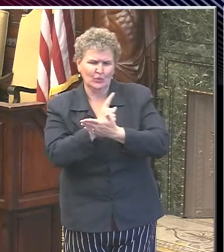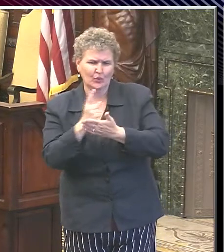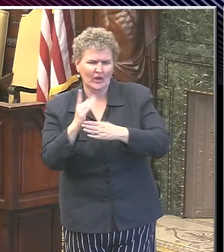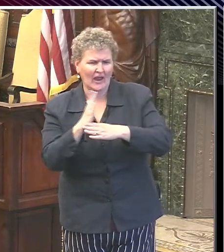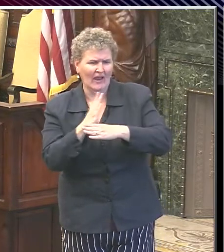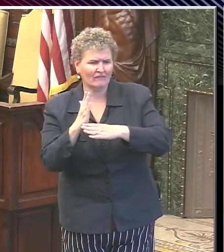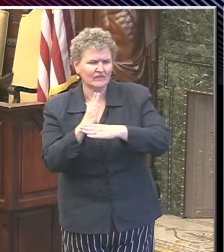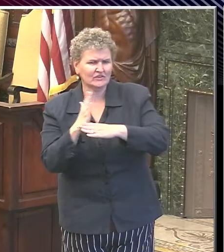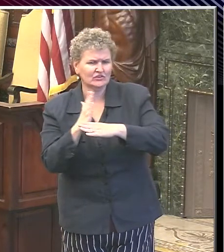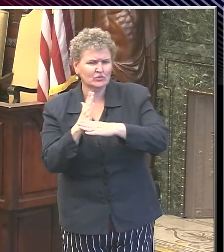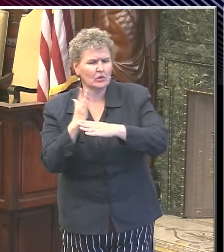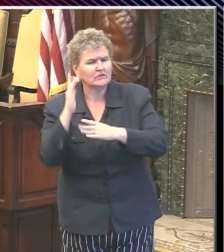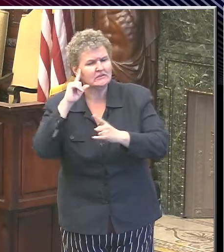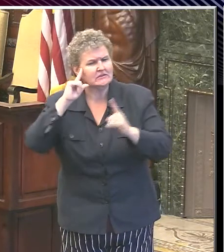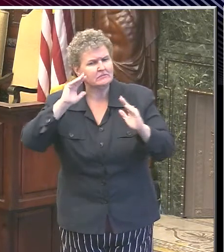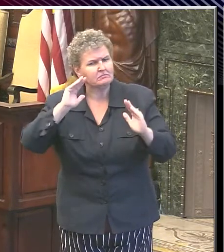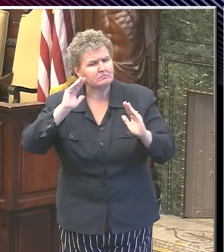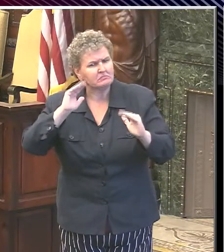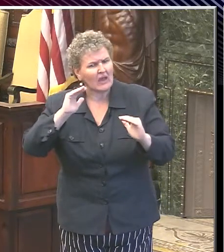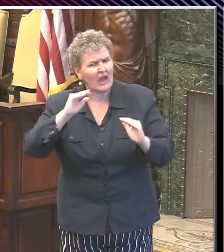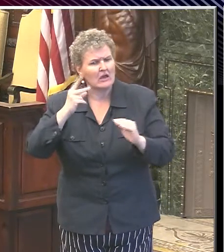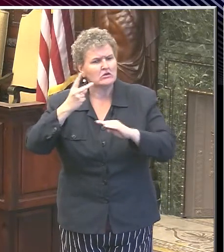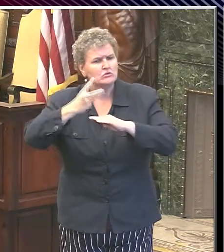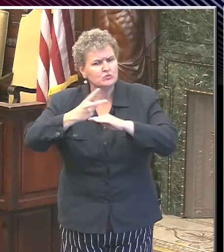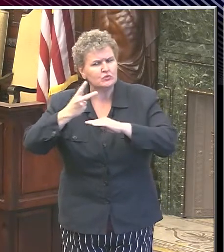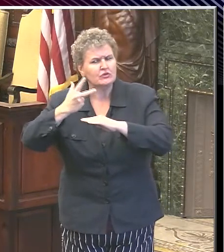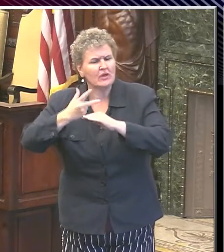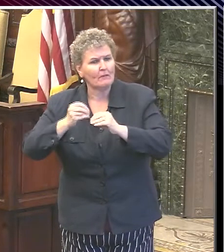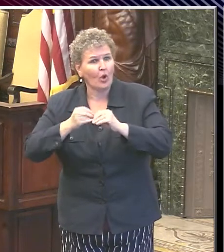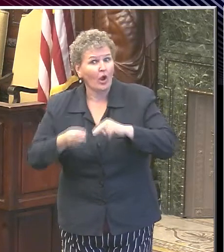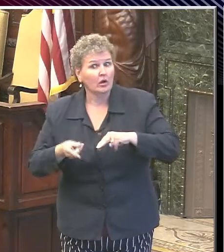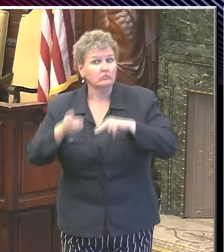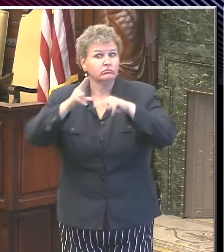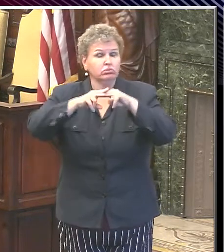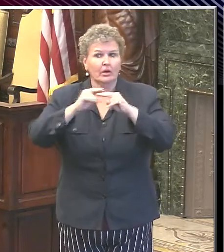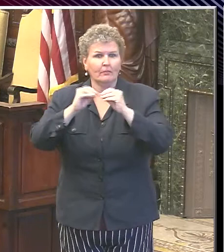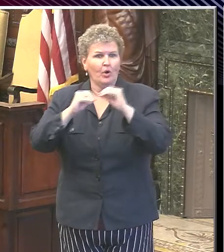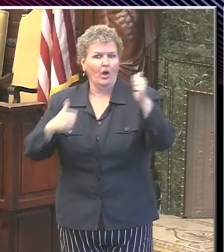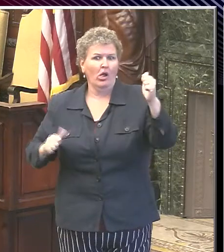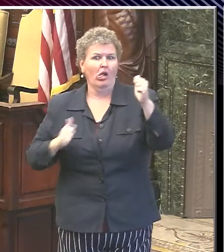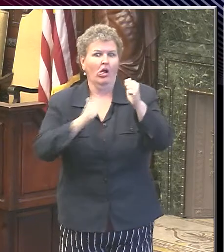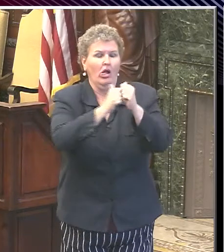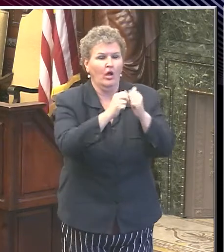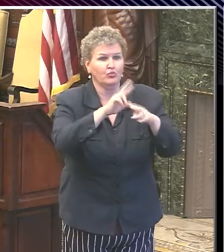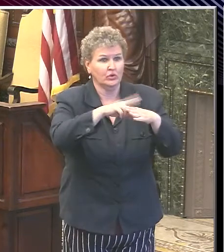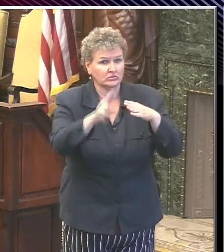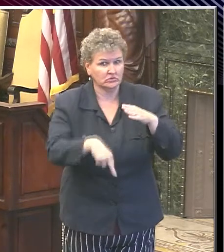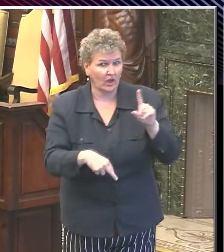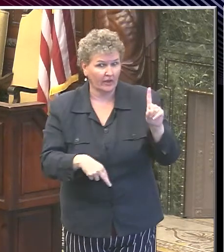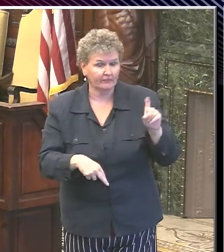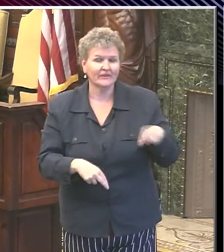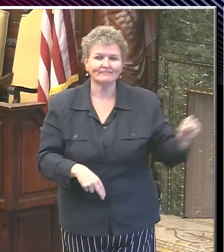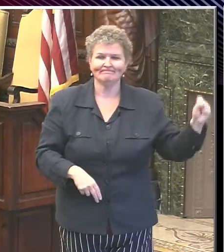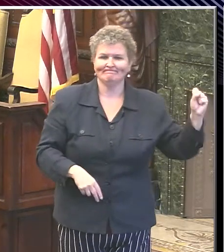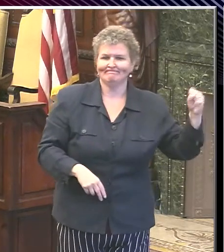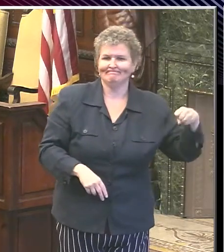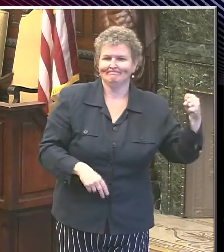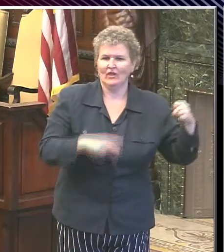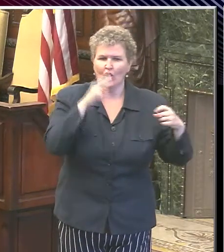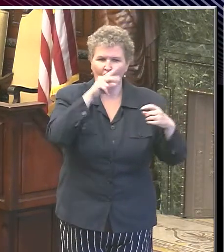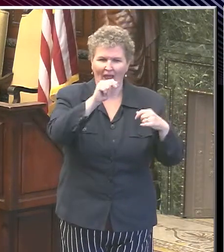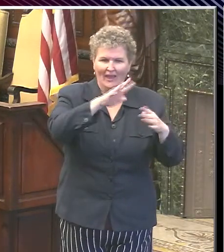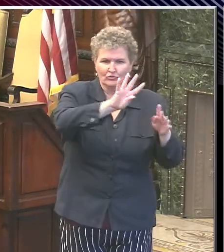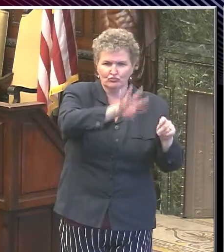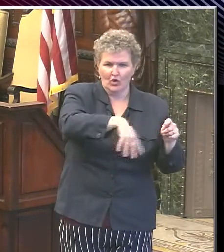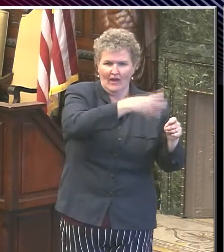increase in the coming days kind of retroactively as those tests come in? Yeah. So if you look at the graph on our website, that's the